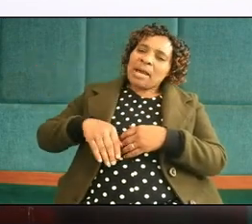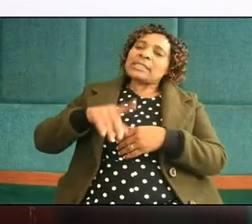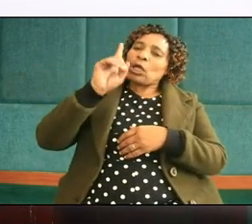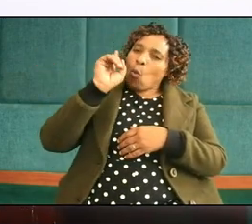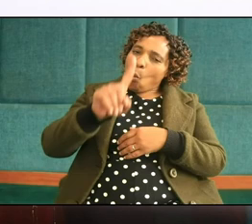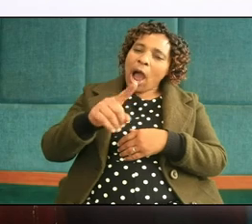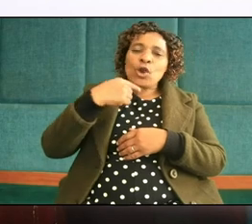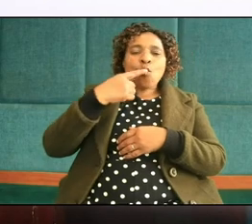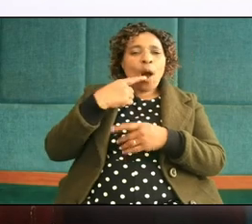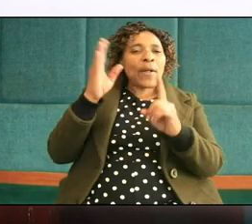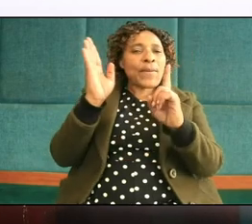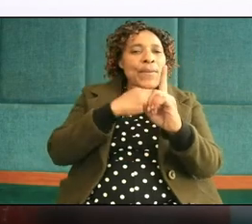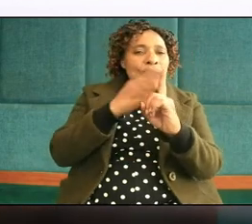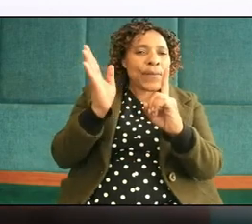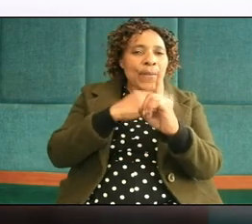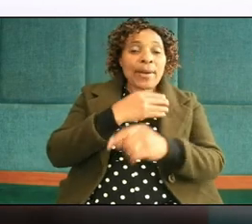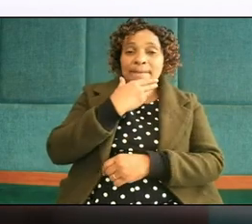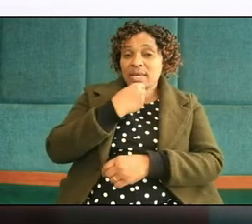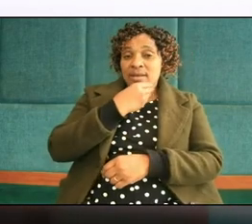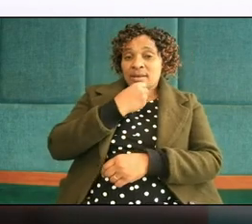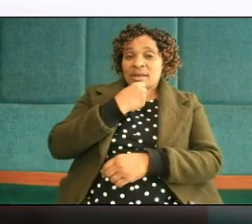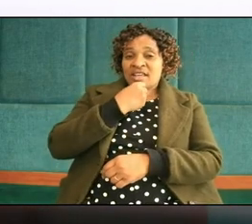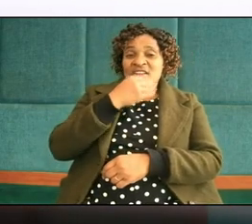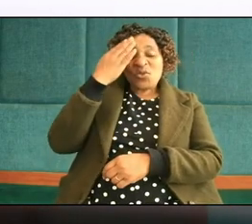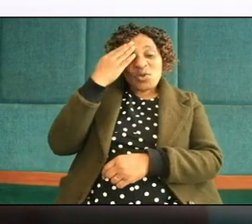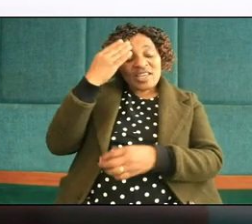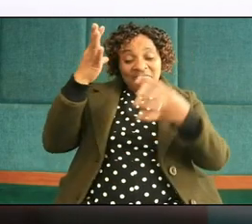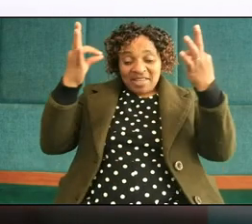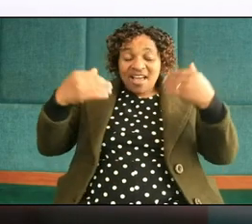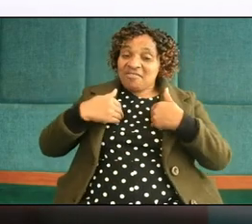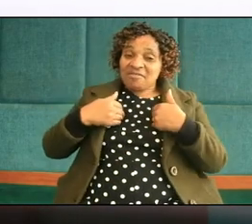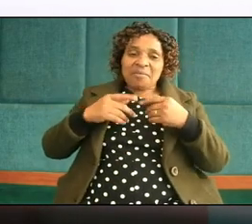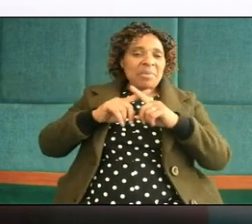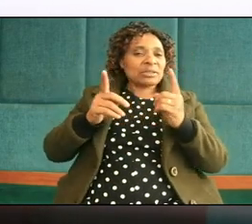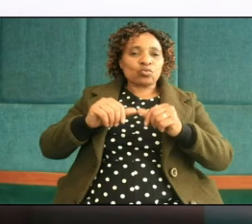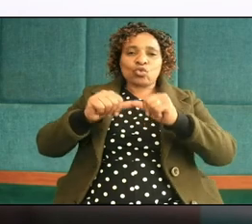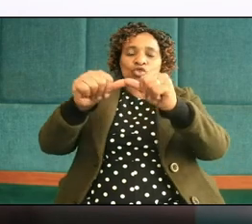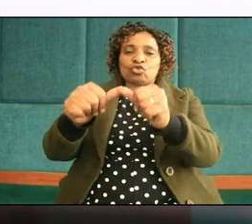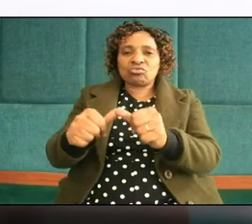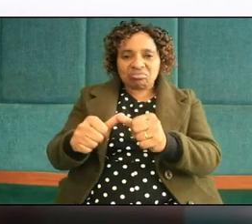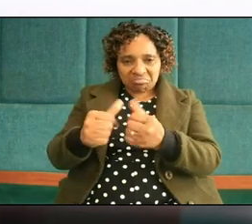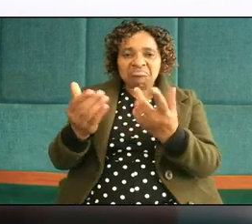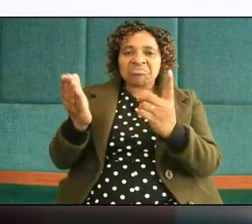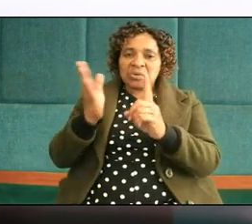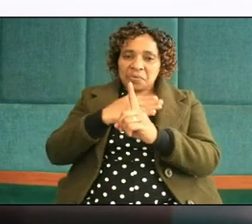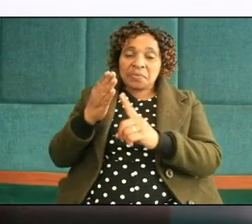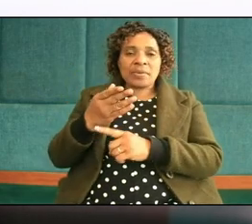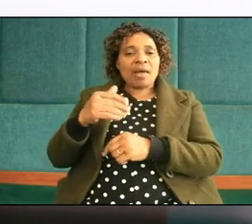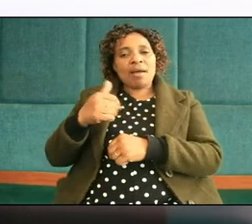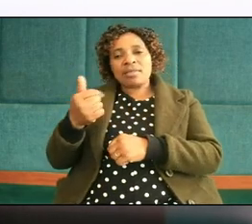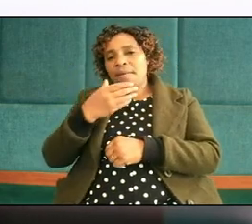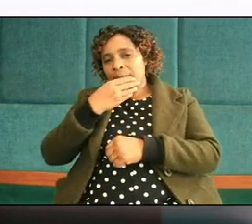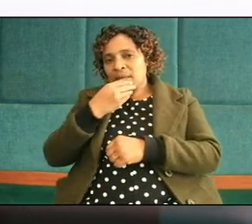tempting men knowing that she is married but still she turns why because